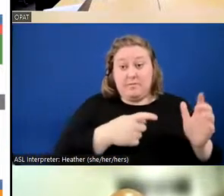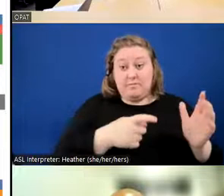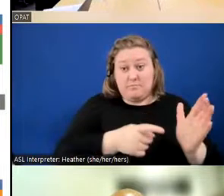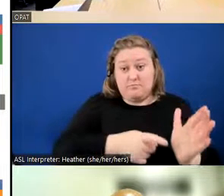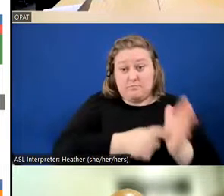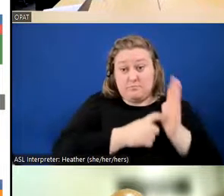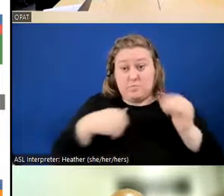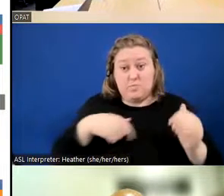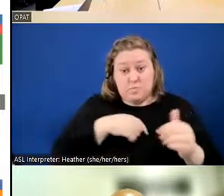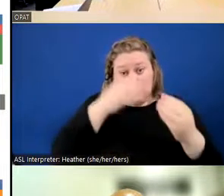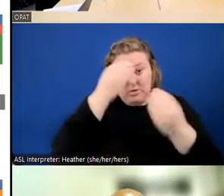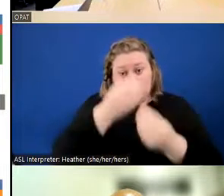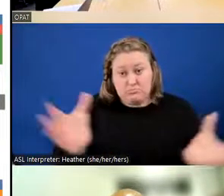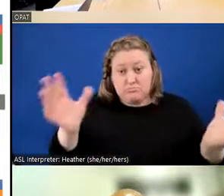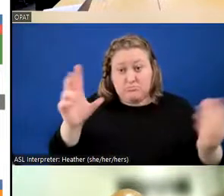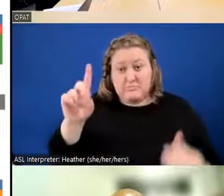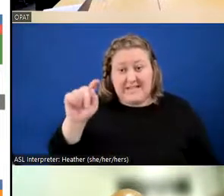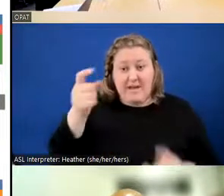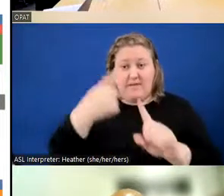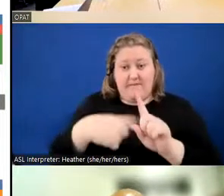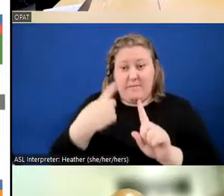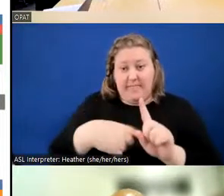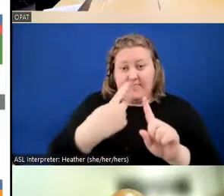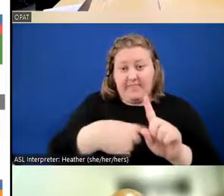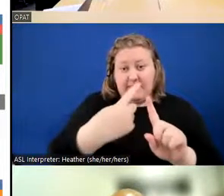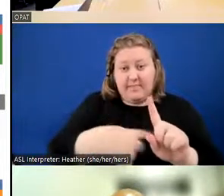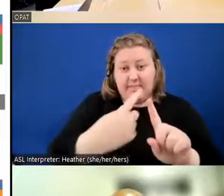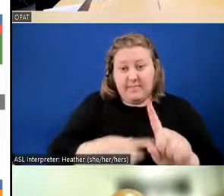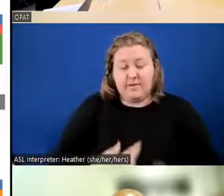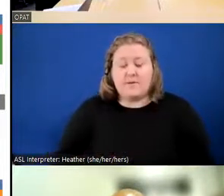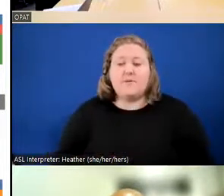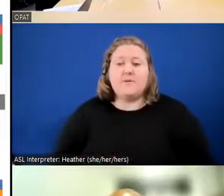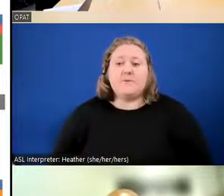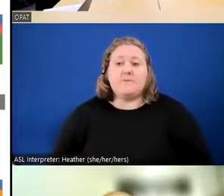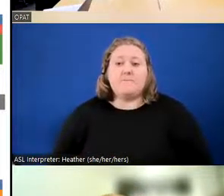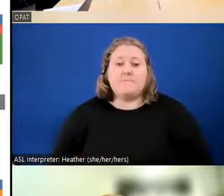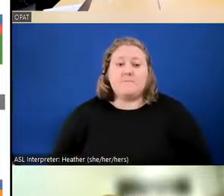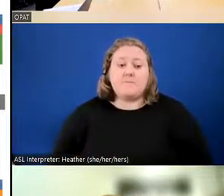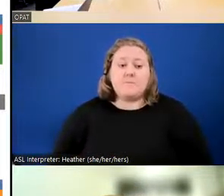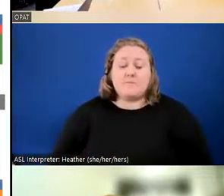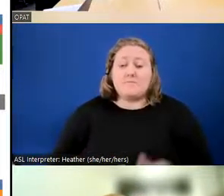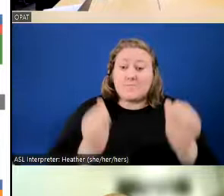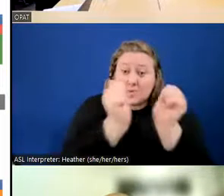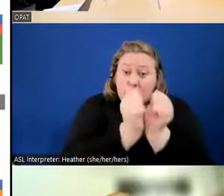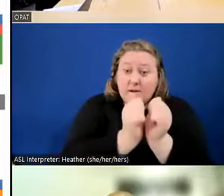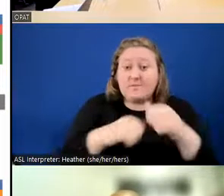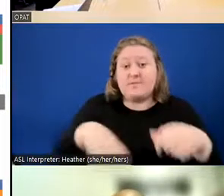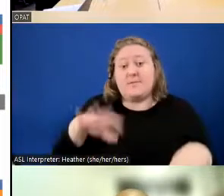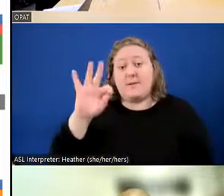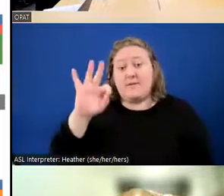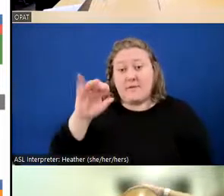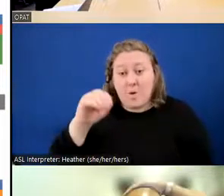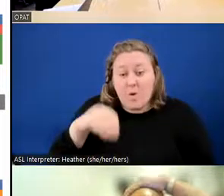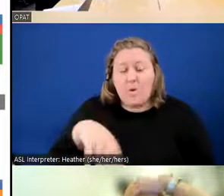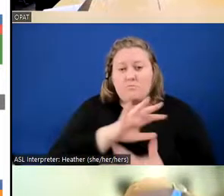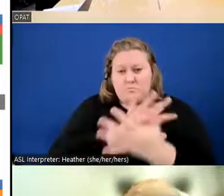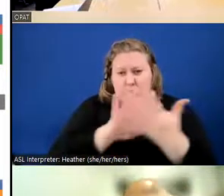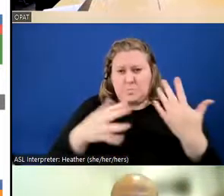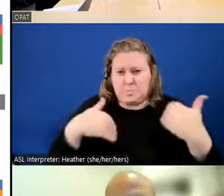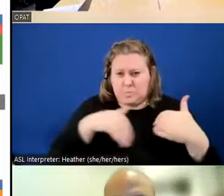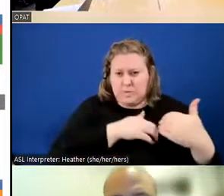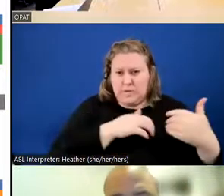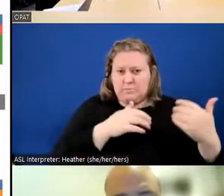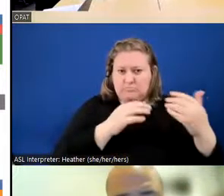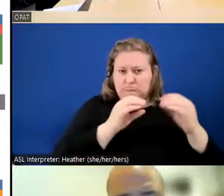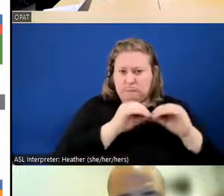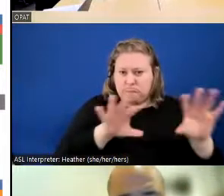this data out every month. Arrest data, FIO data, all that stuff once a month. We don't have any of